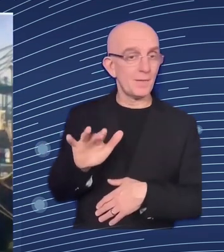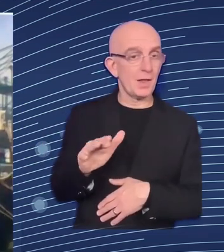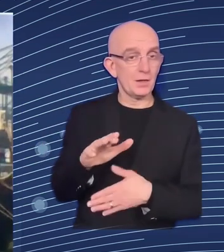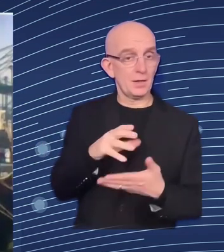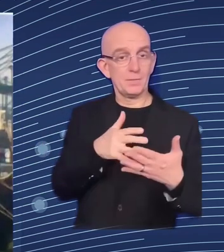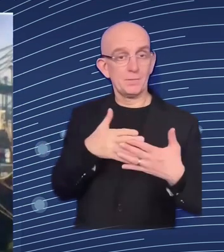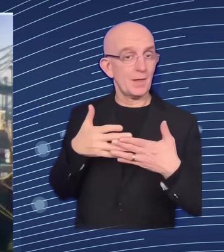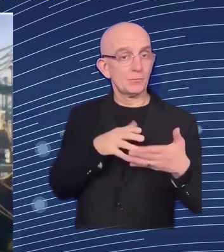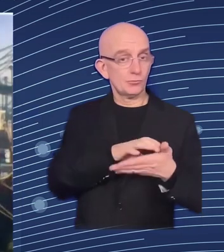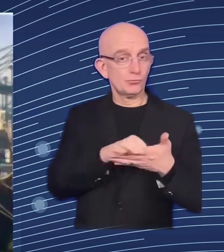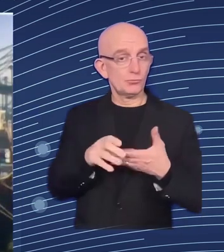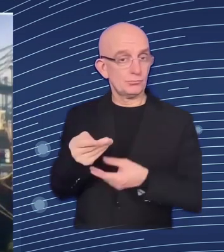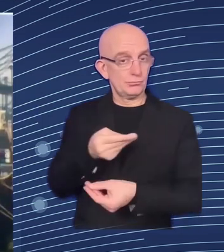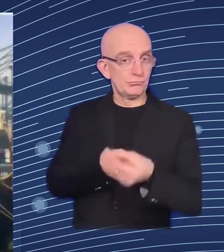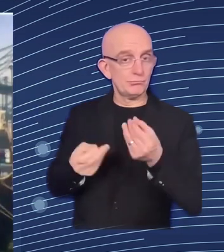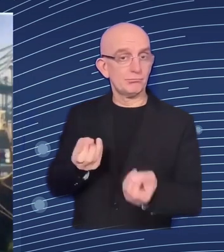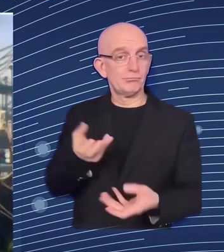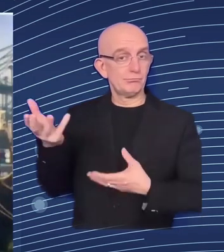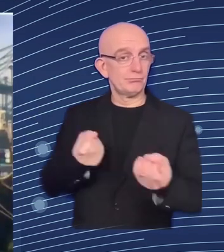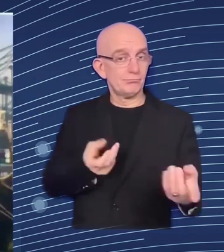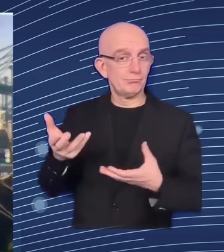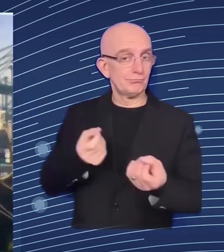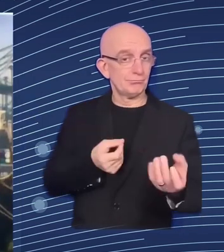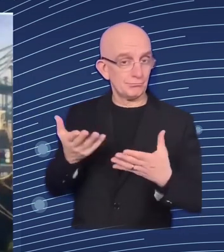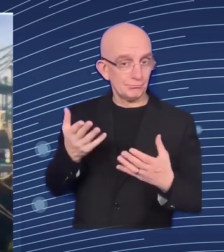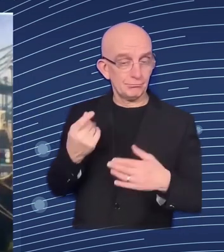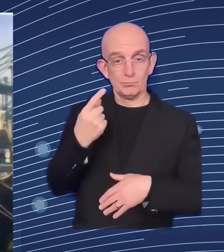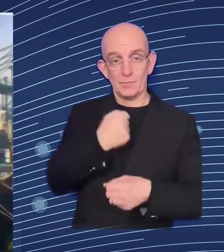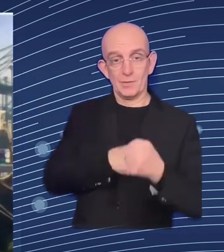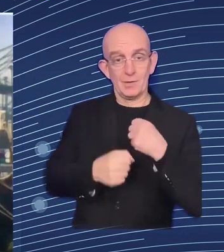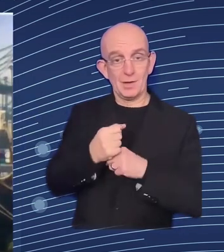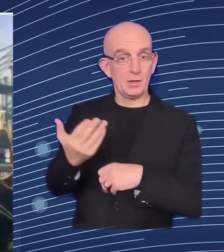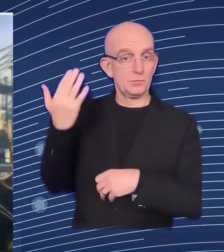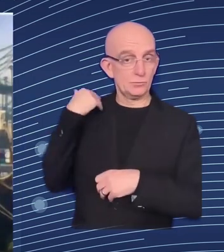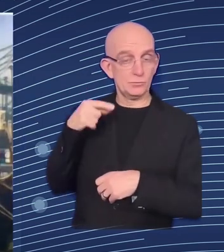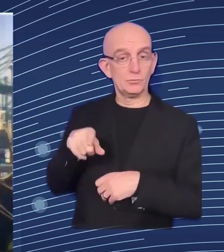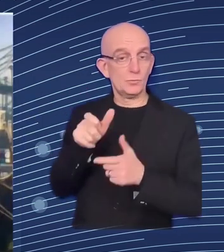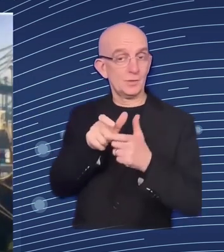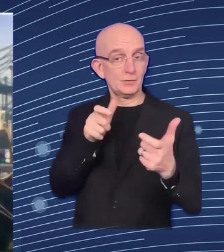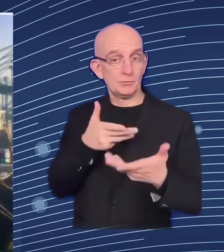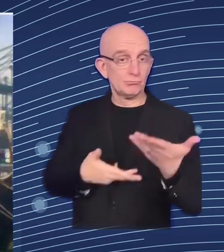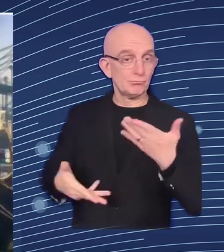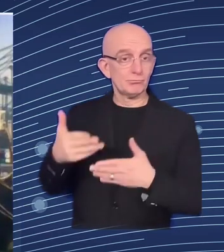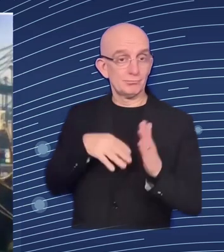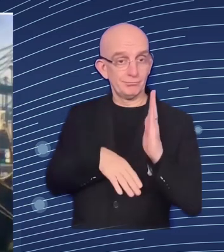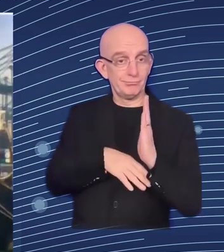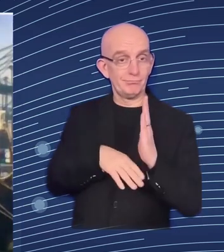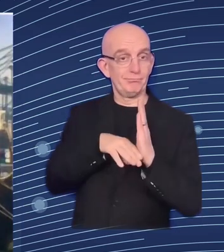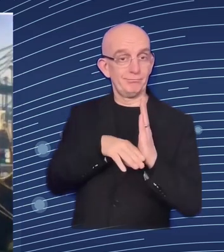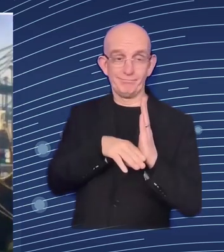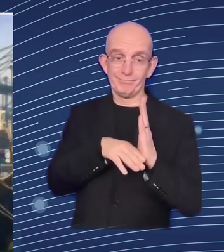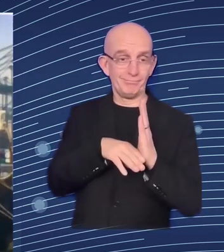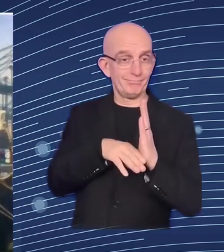last year despite the full-scale invasion despite the fact that a lot of productivity has been lost for a month people were